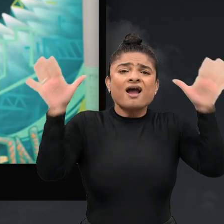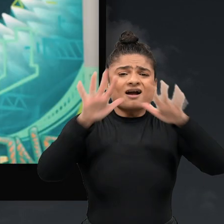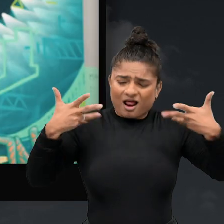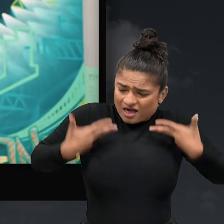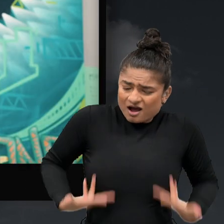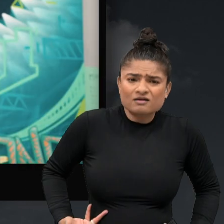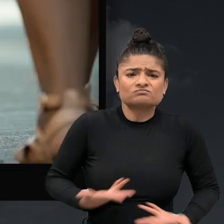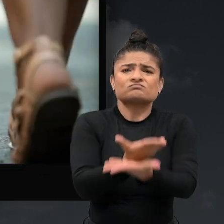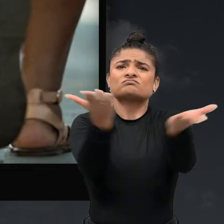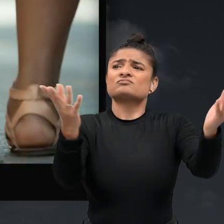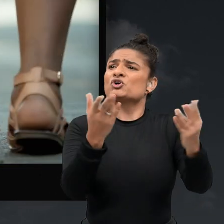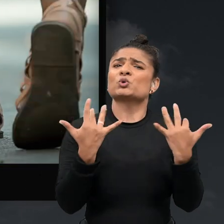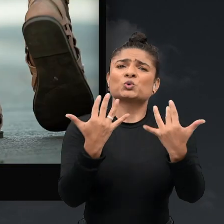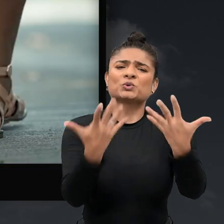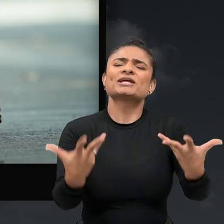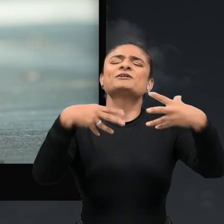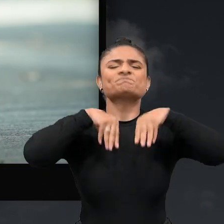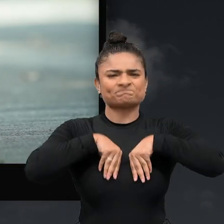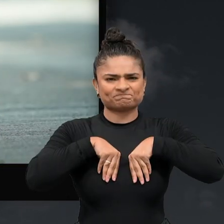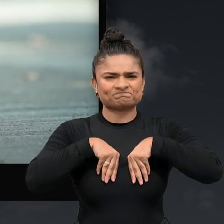Embrace your color. Embrace